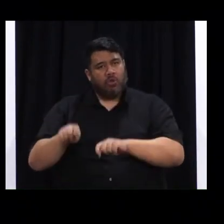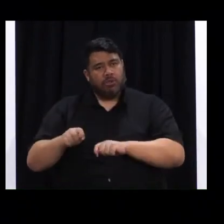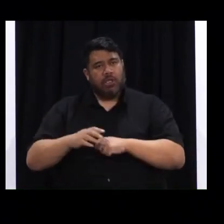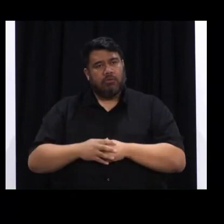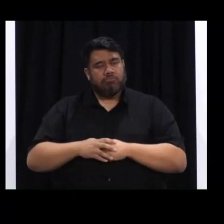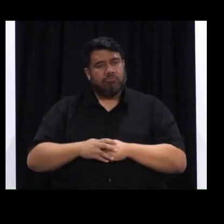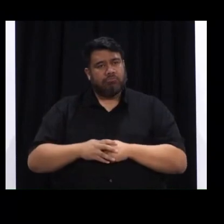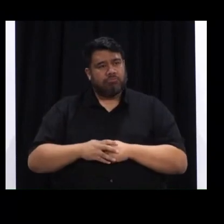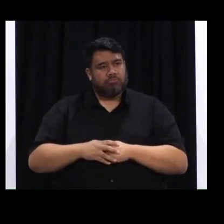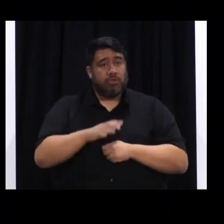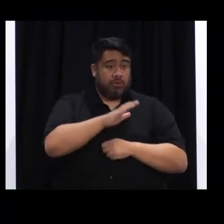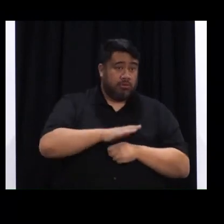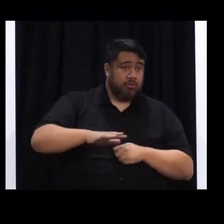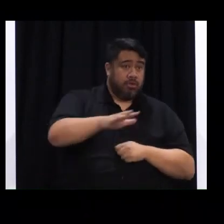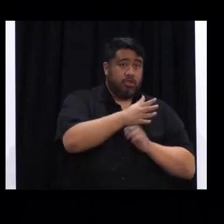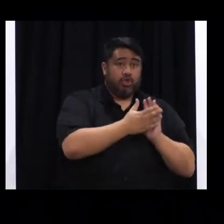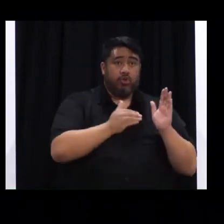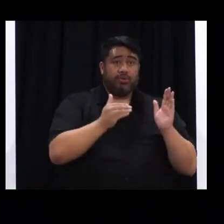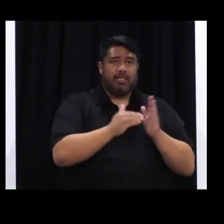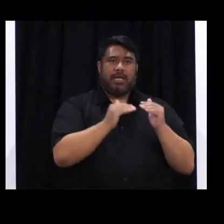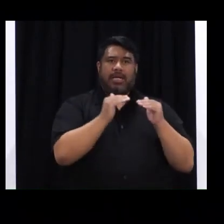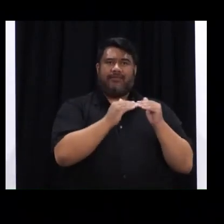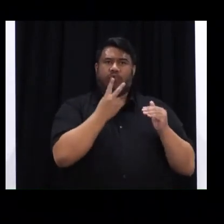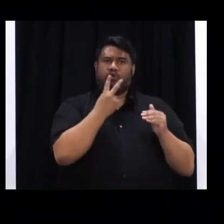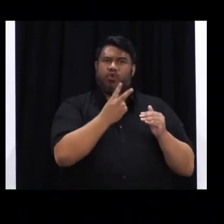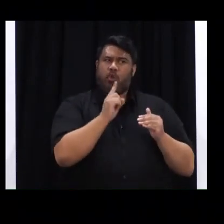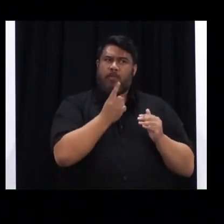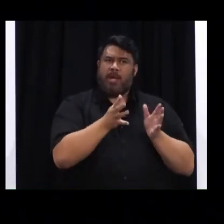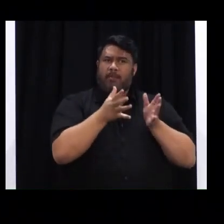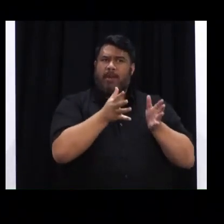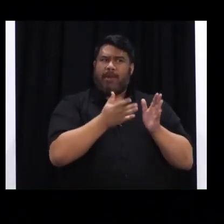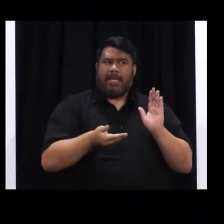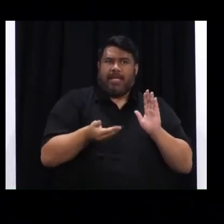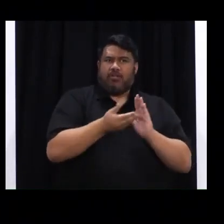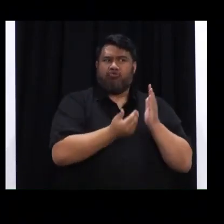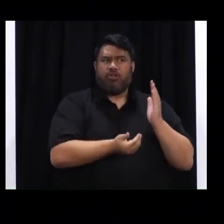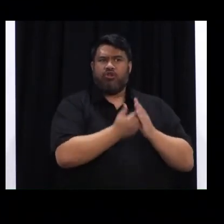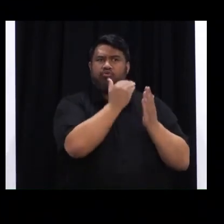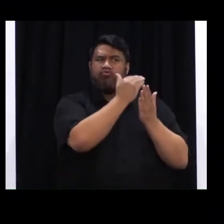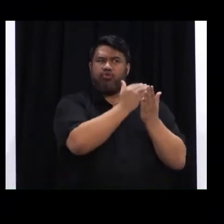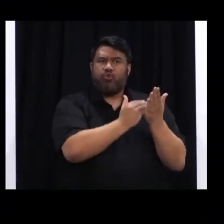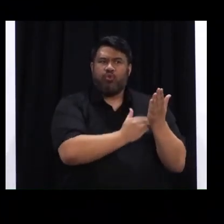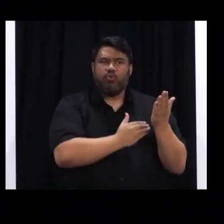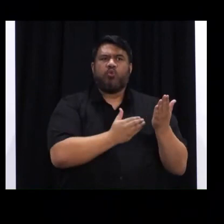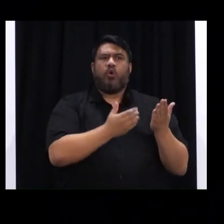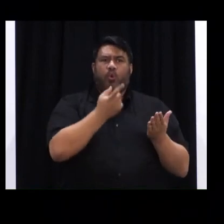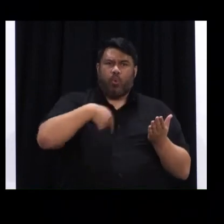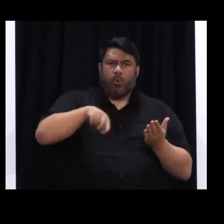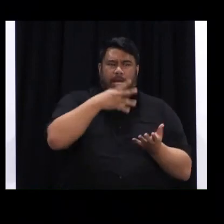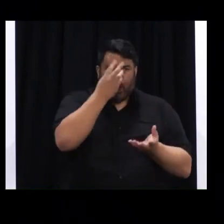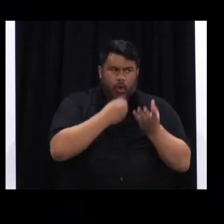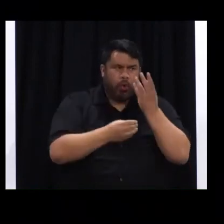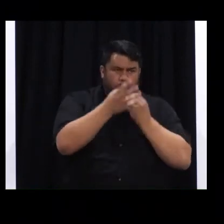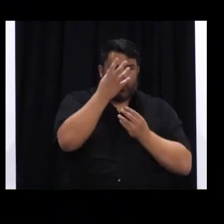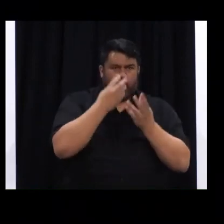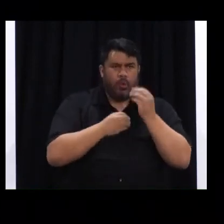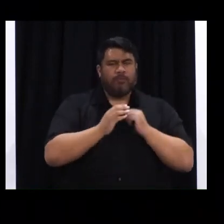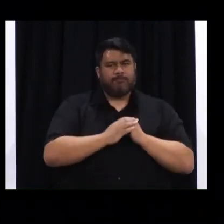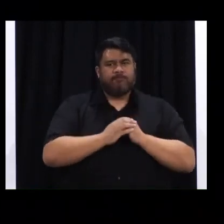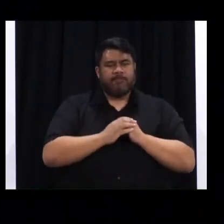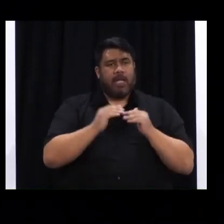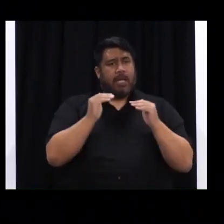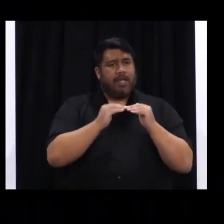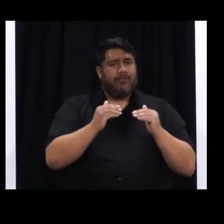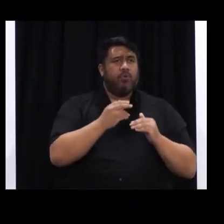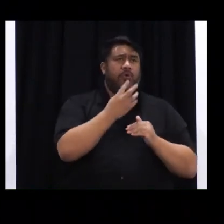a new Delta Level 2 with tighter but necessary rules and limitations. These alert levels are gruelling and hard